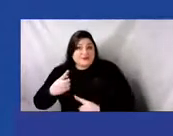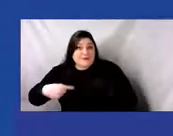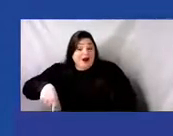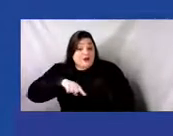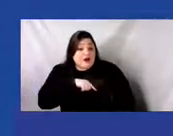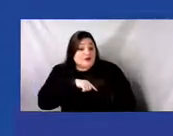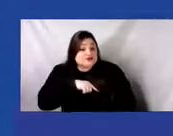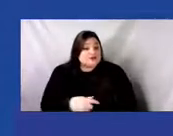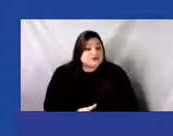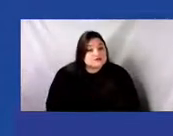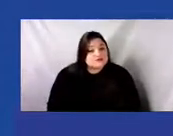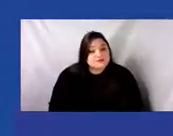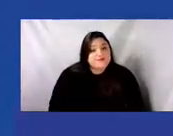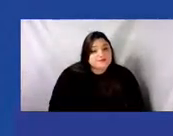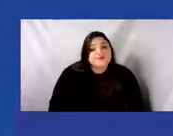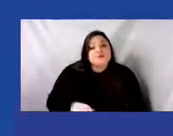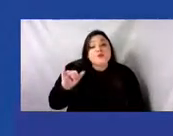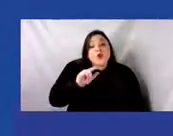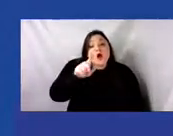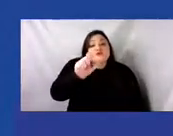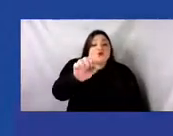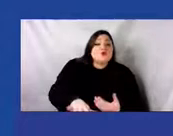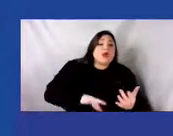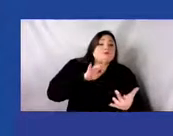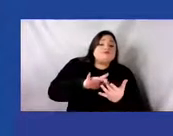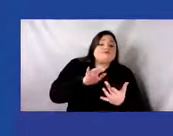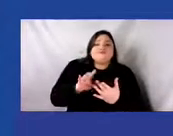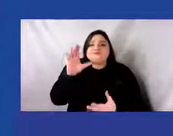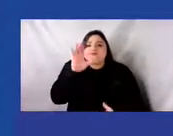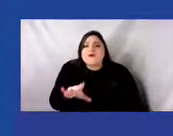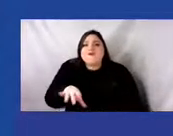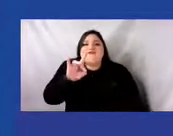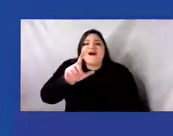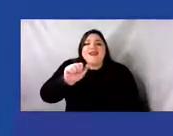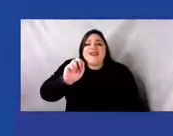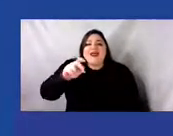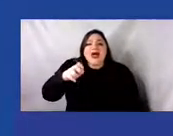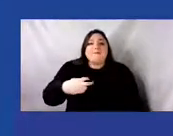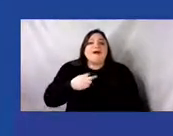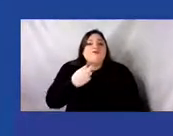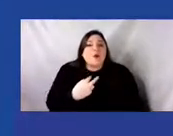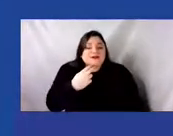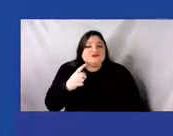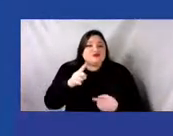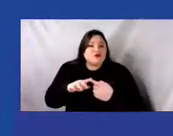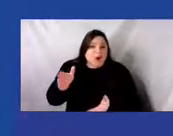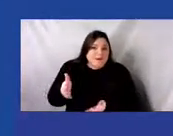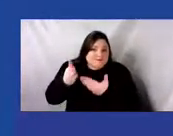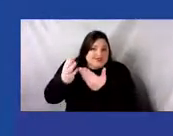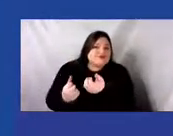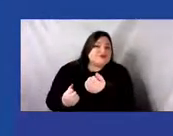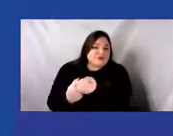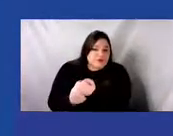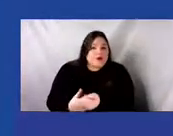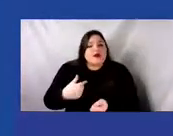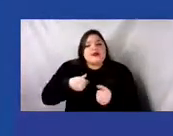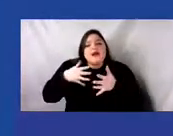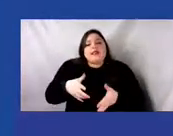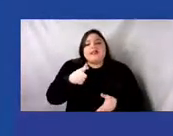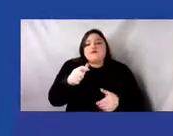You can also seek out Lenape voices to uplift and support. And I will leave you with a contact here.